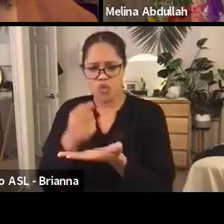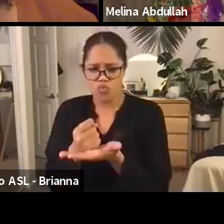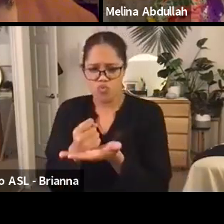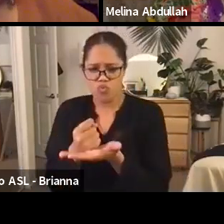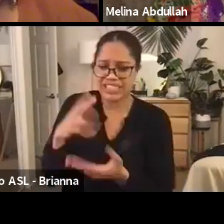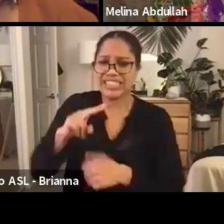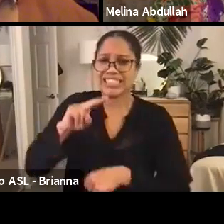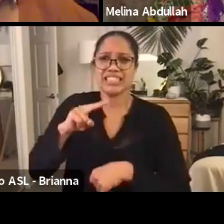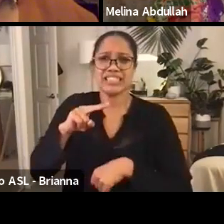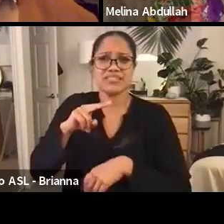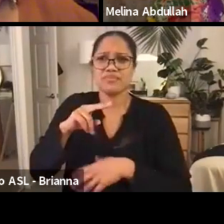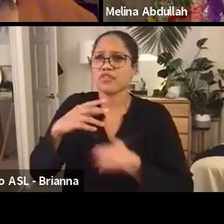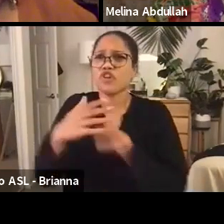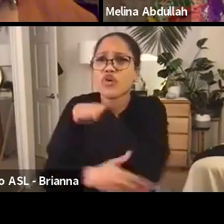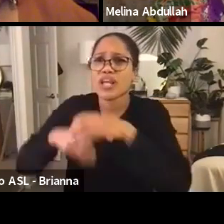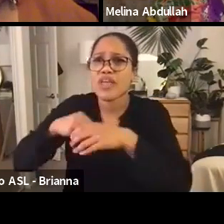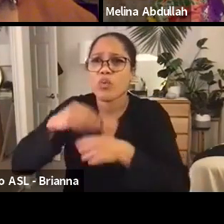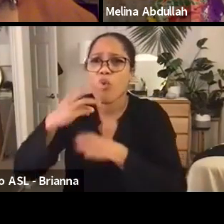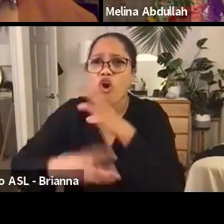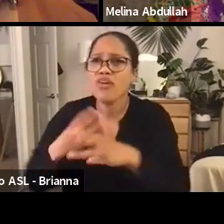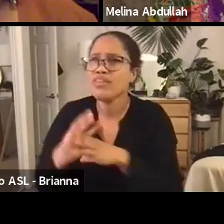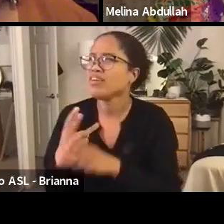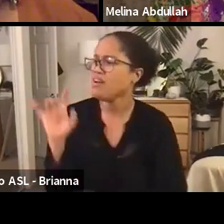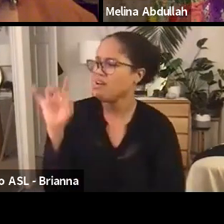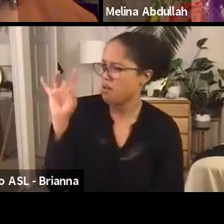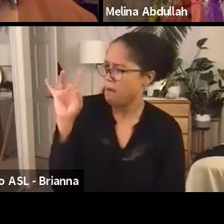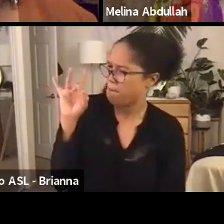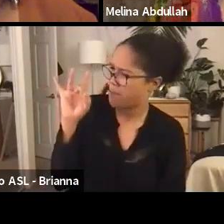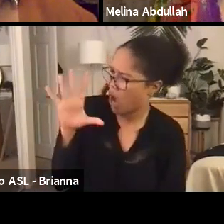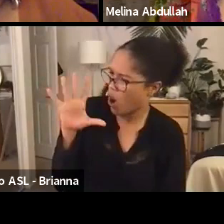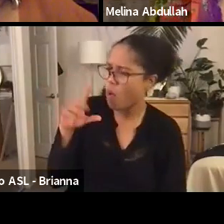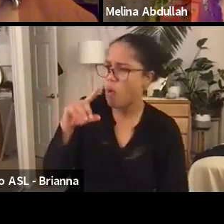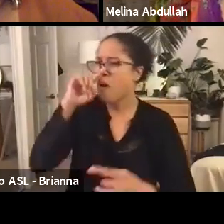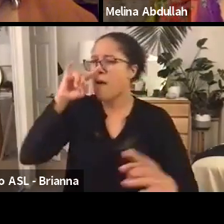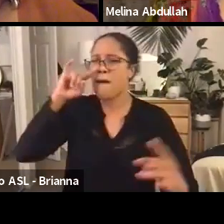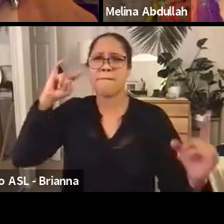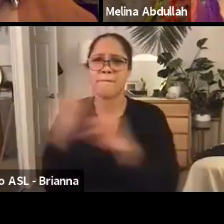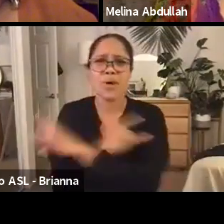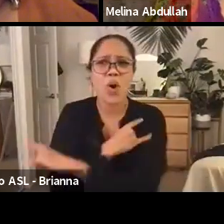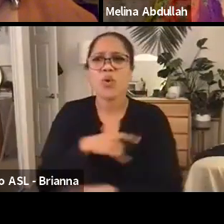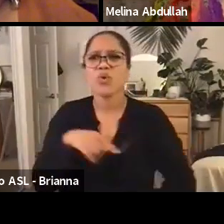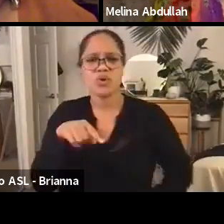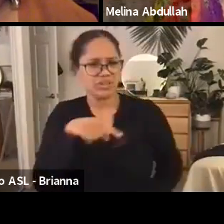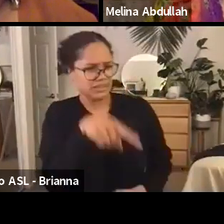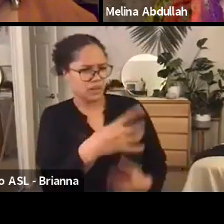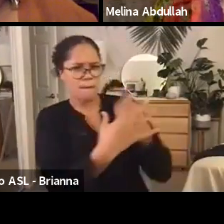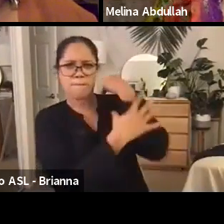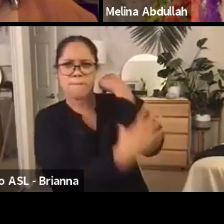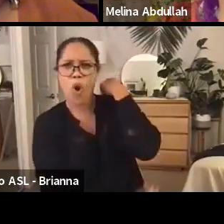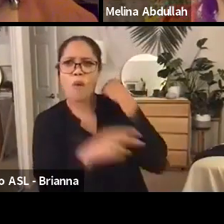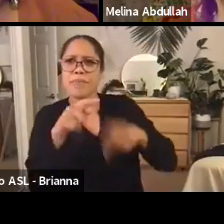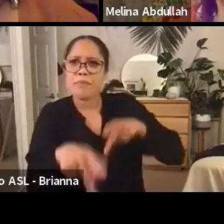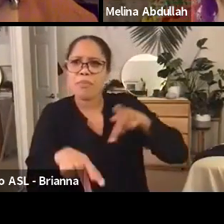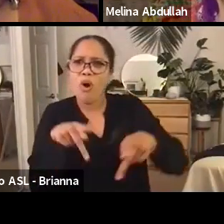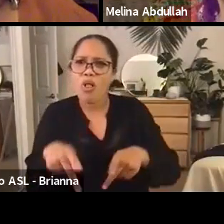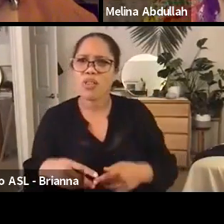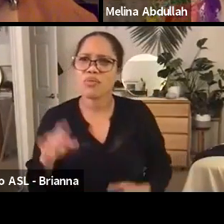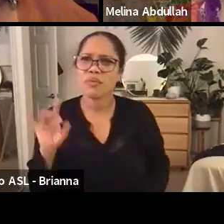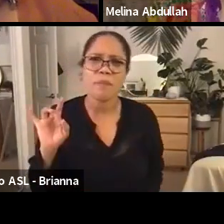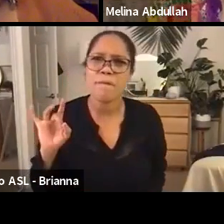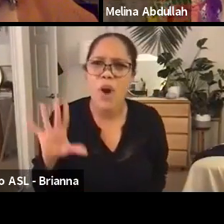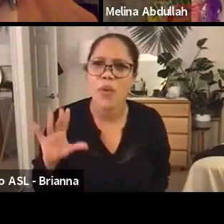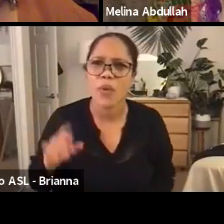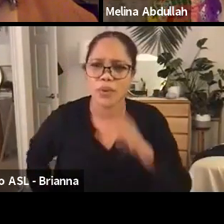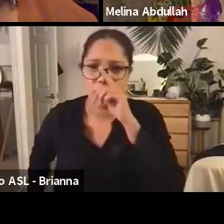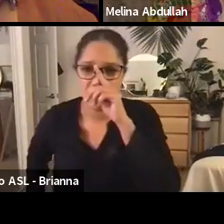billions of aid to other countries, we should send billions of aid to the American people that are paying taxes living on American soil. And